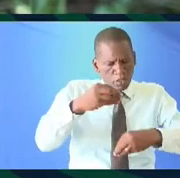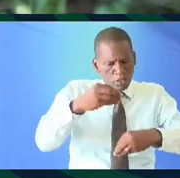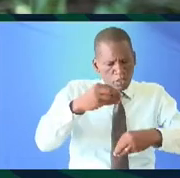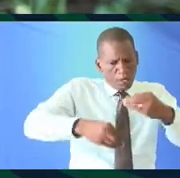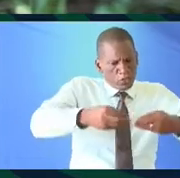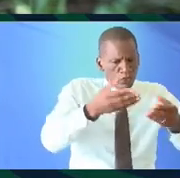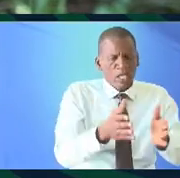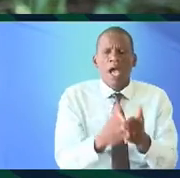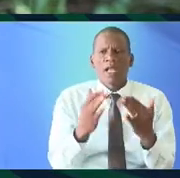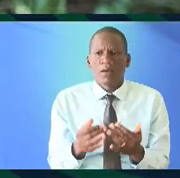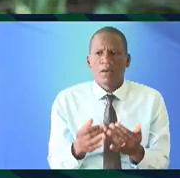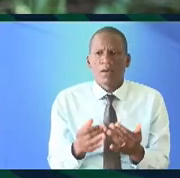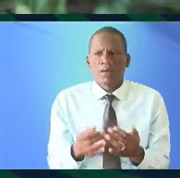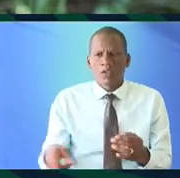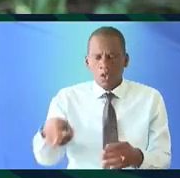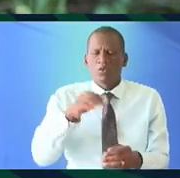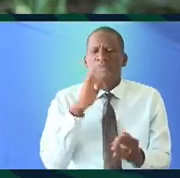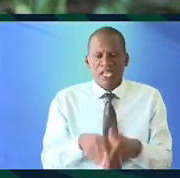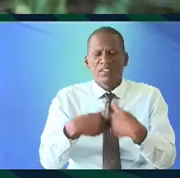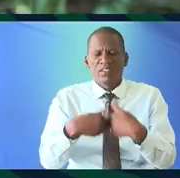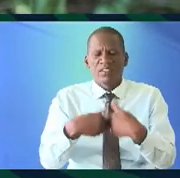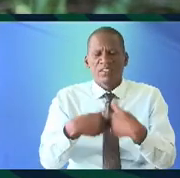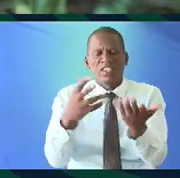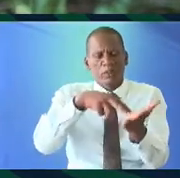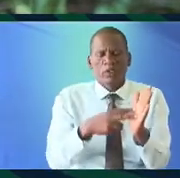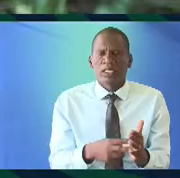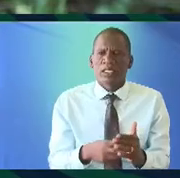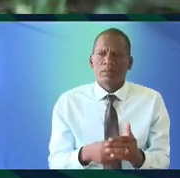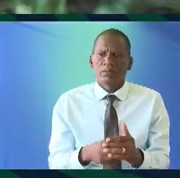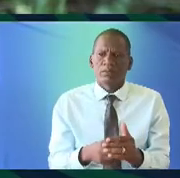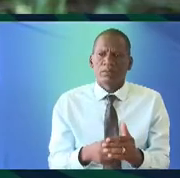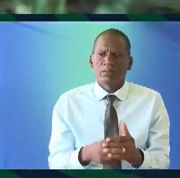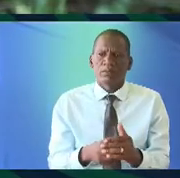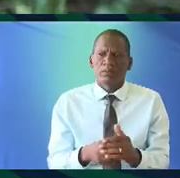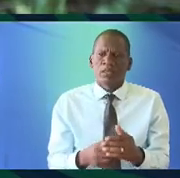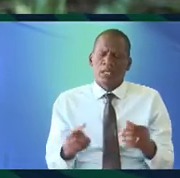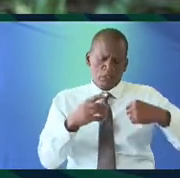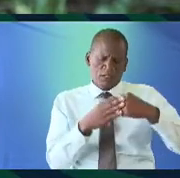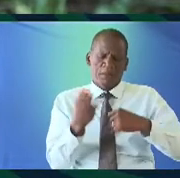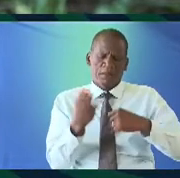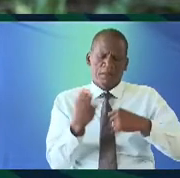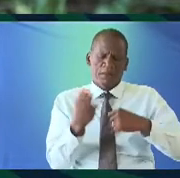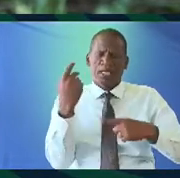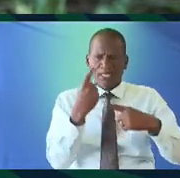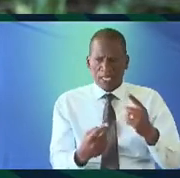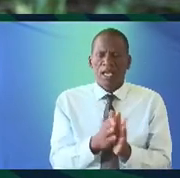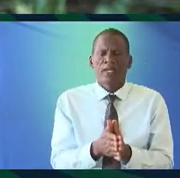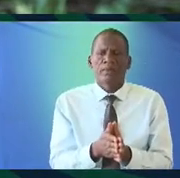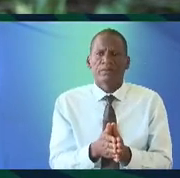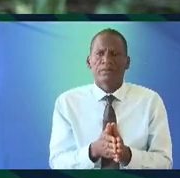and so we finished and released the project in September of last year